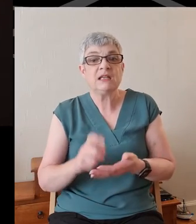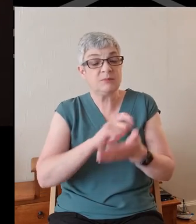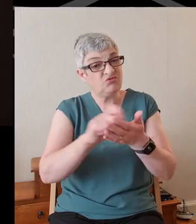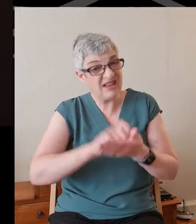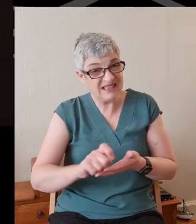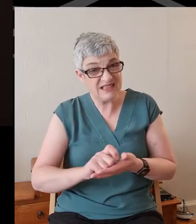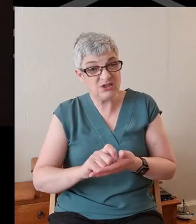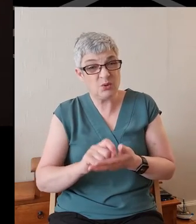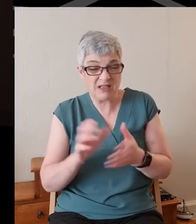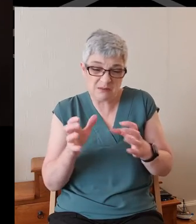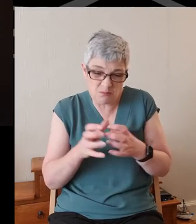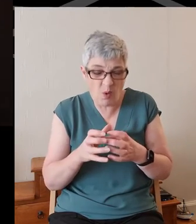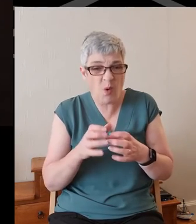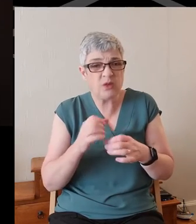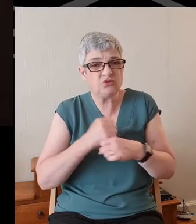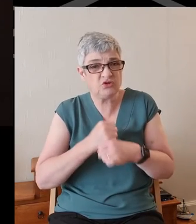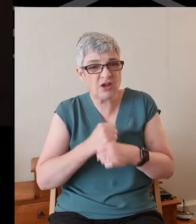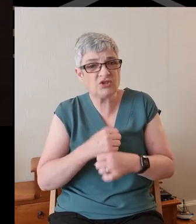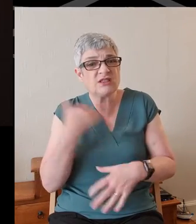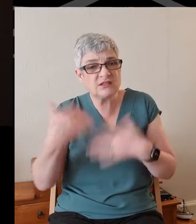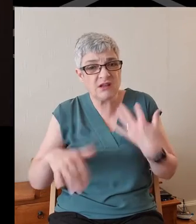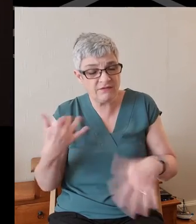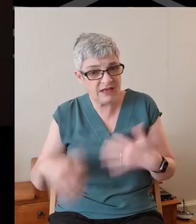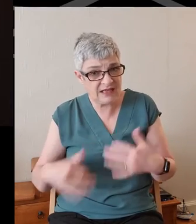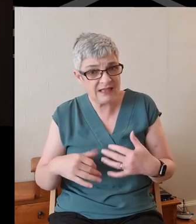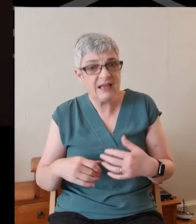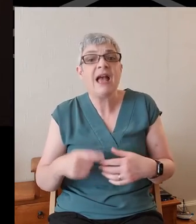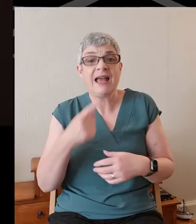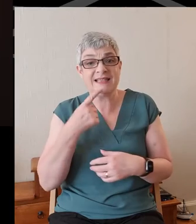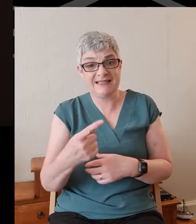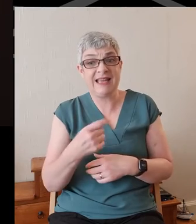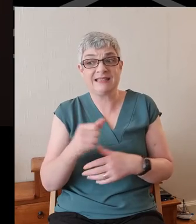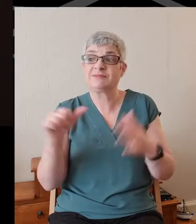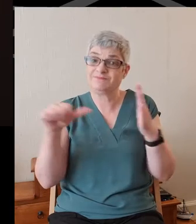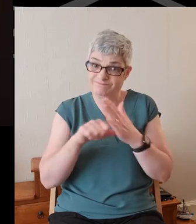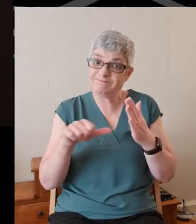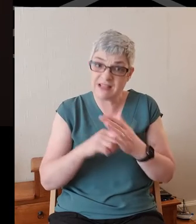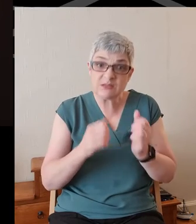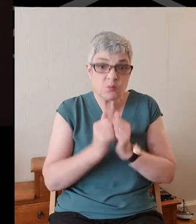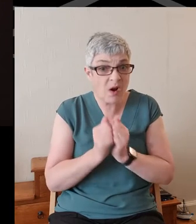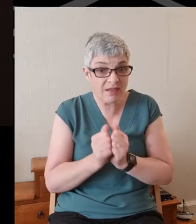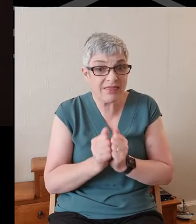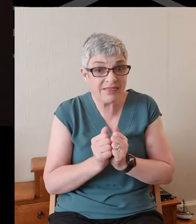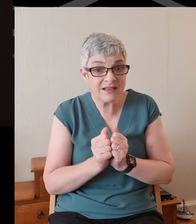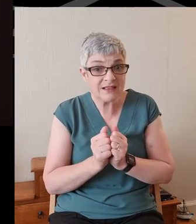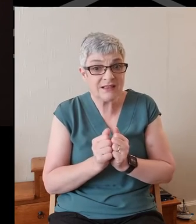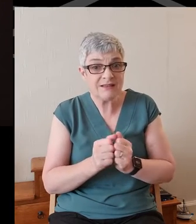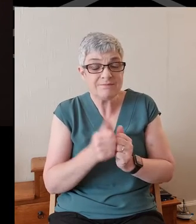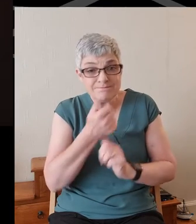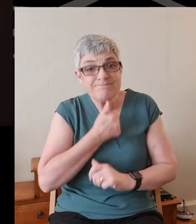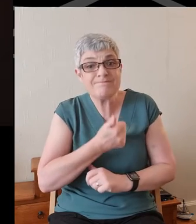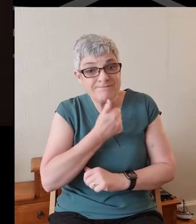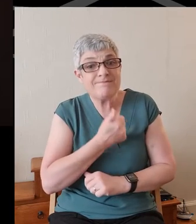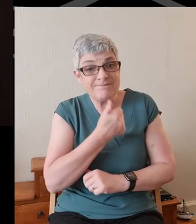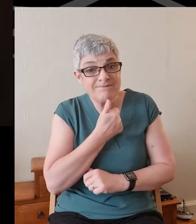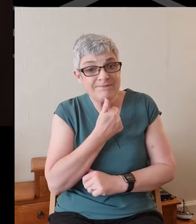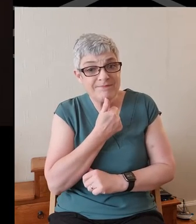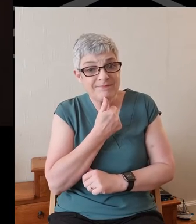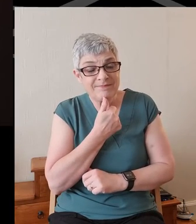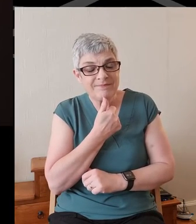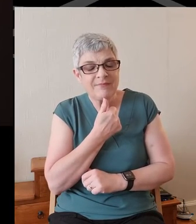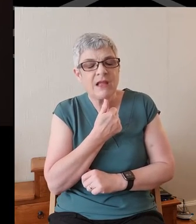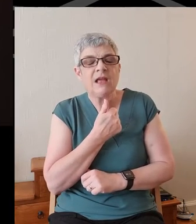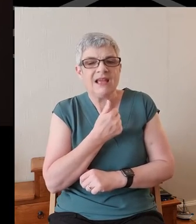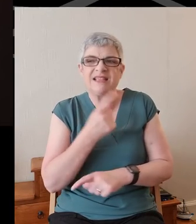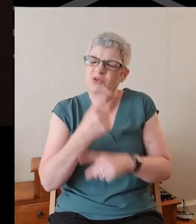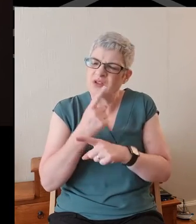suffering church, and he affirms that the difficulties are worth it. Keep persevering. Sure, he has spoken